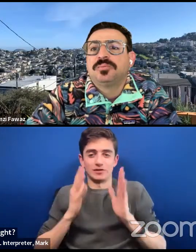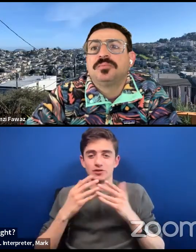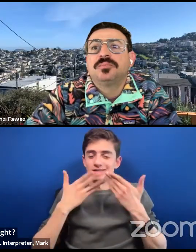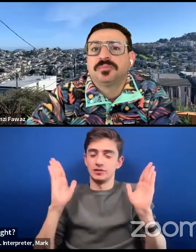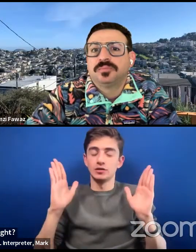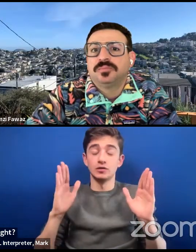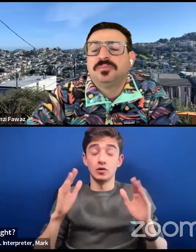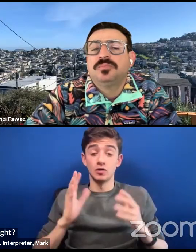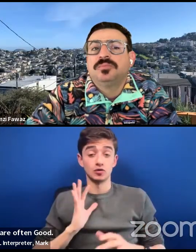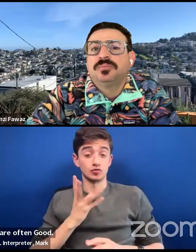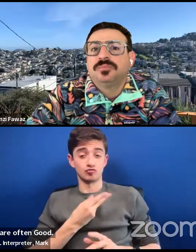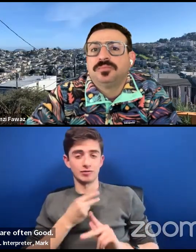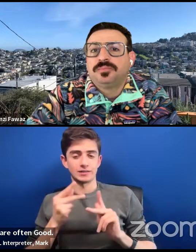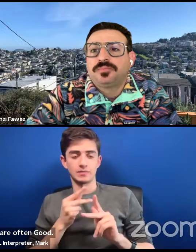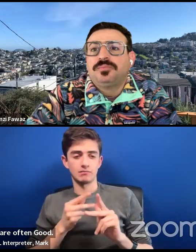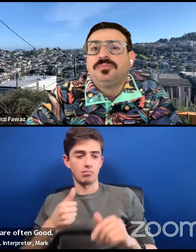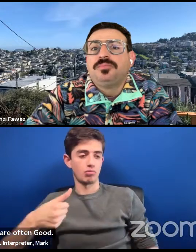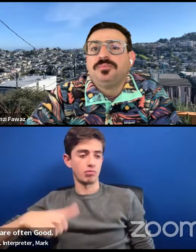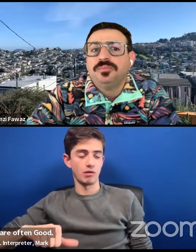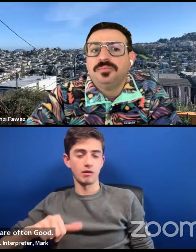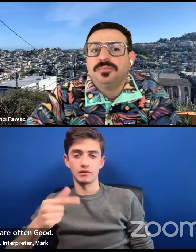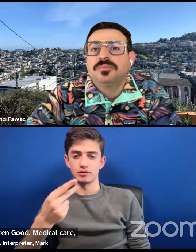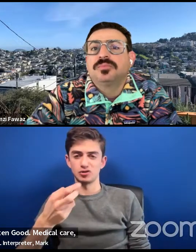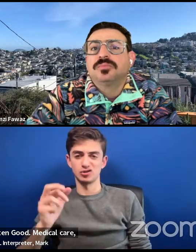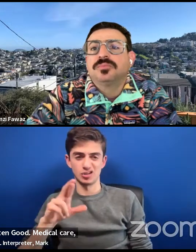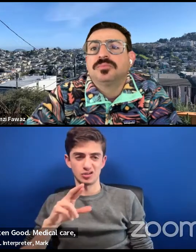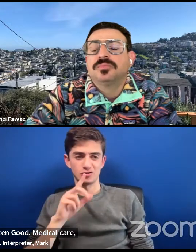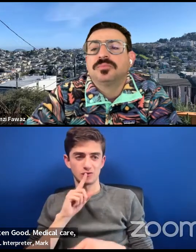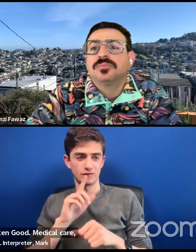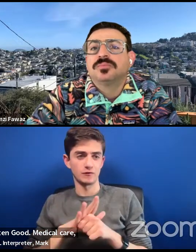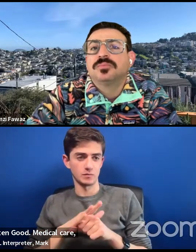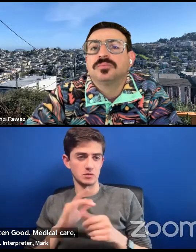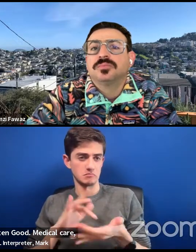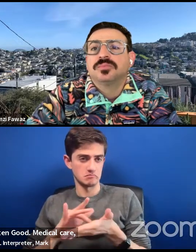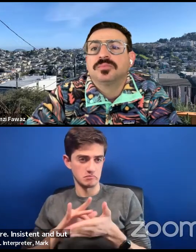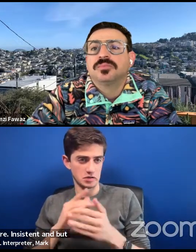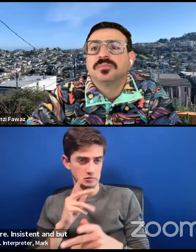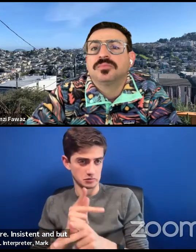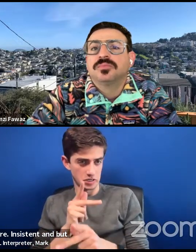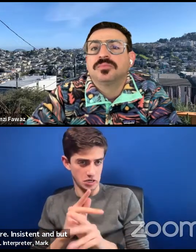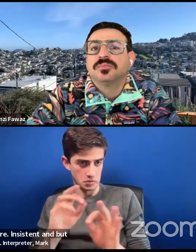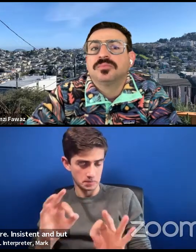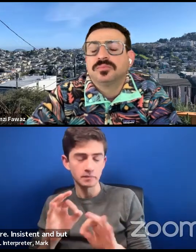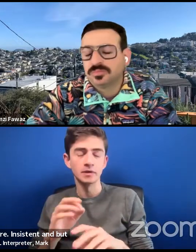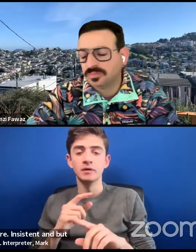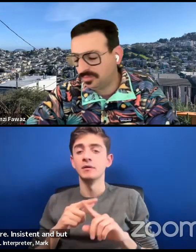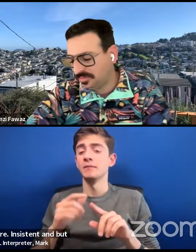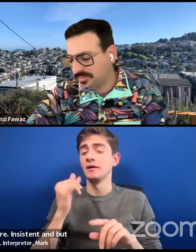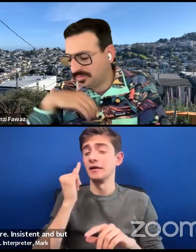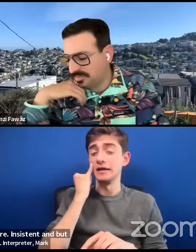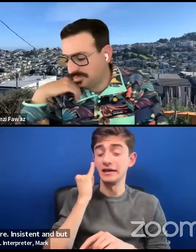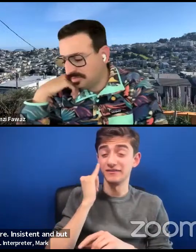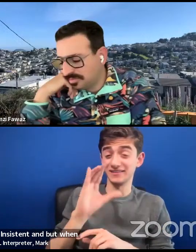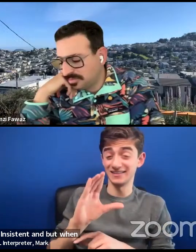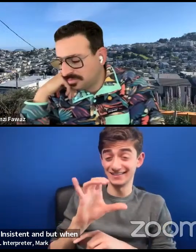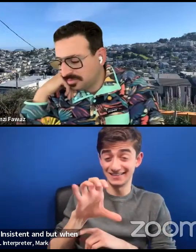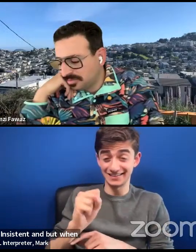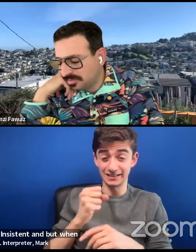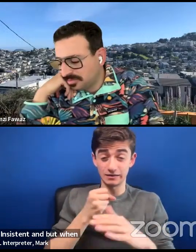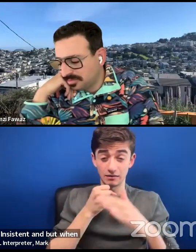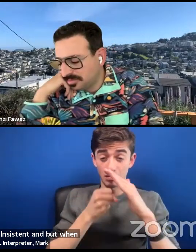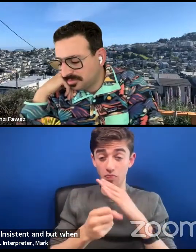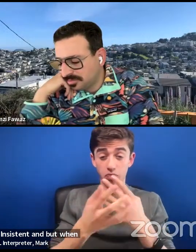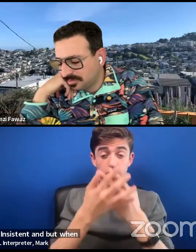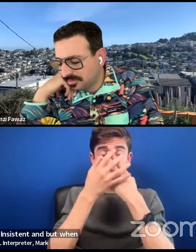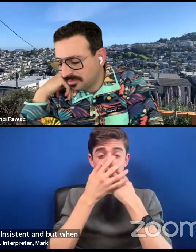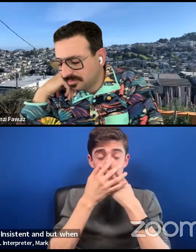care, gender affirming medical care. But when cisgender prisoners have a serious medical issue, they